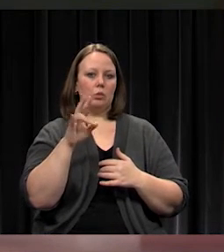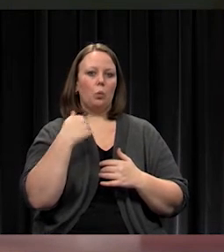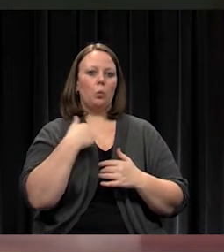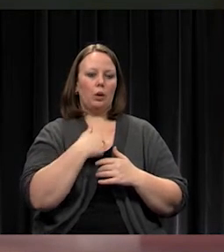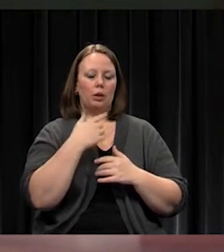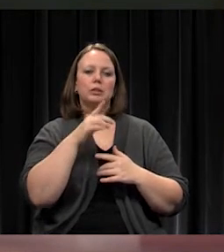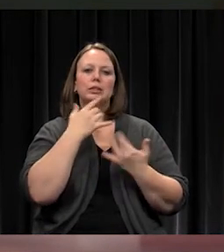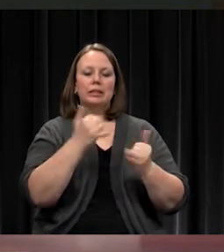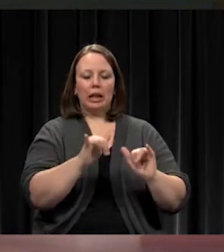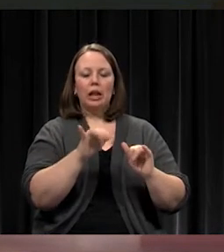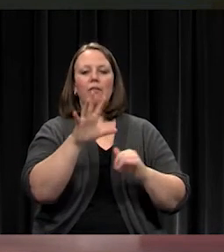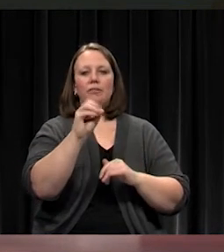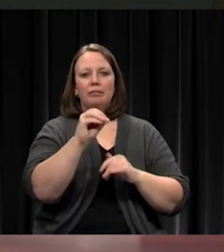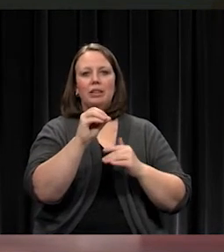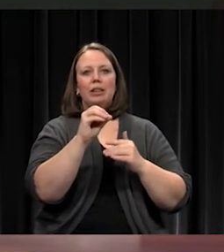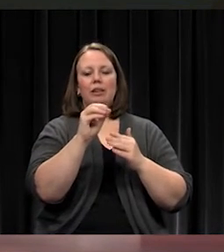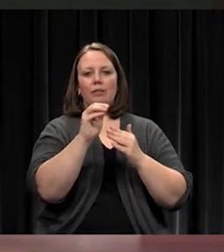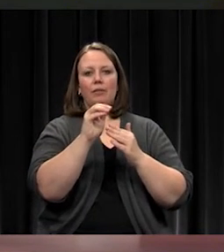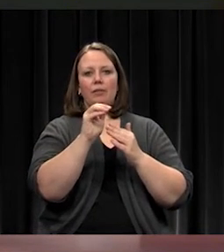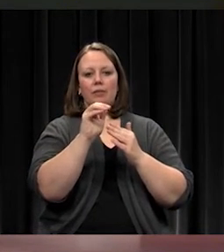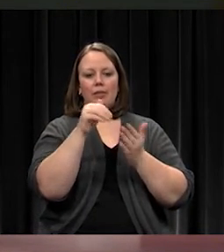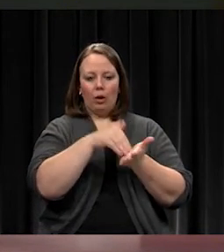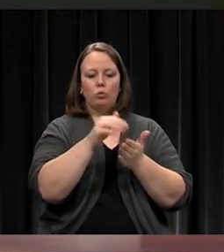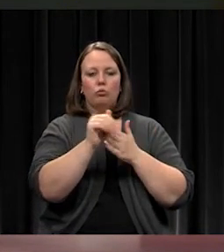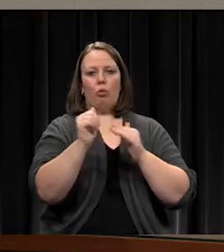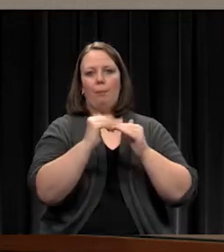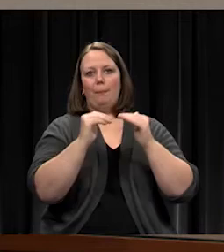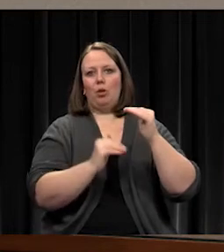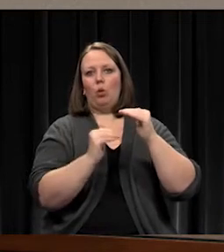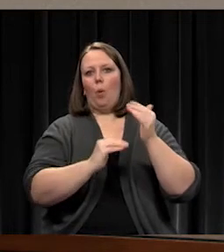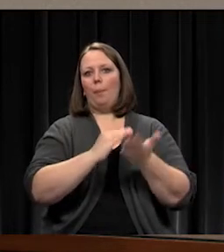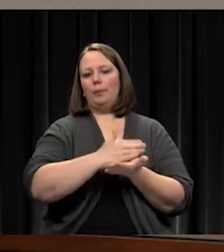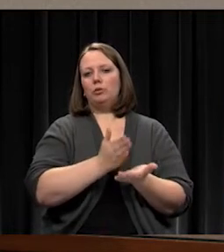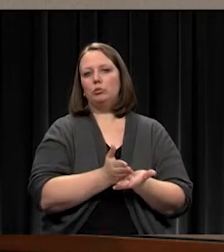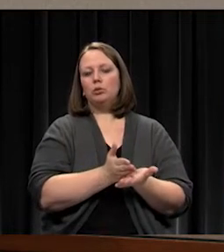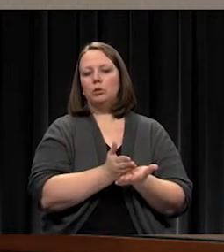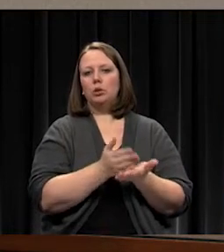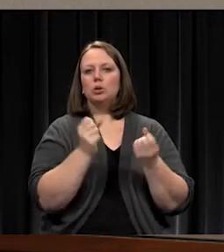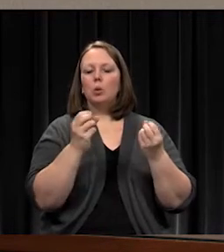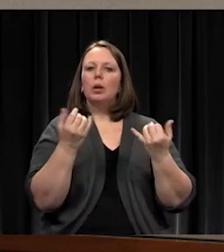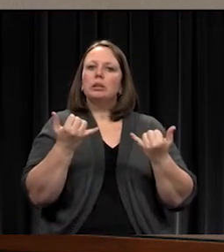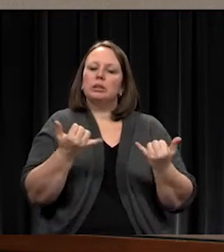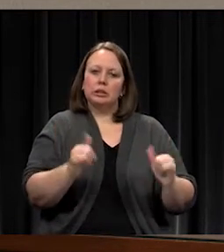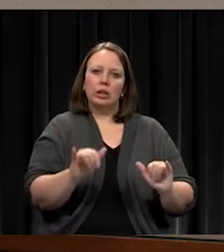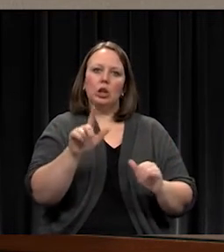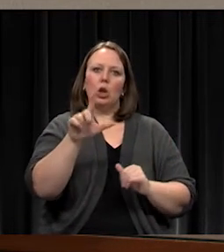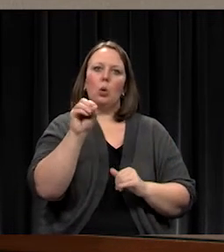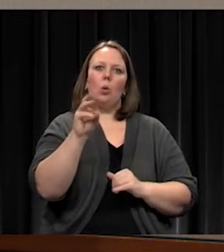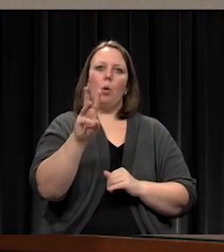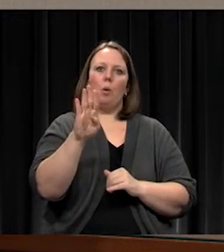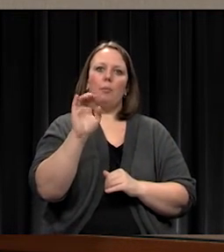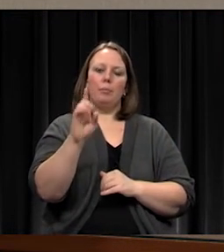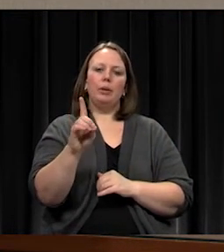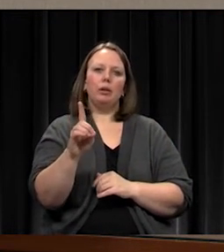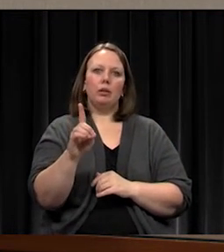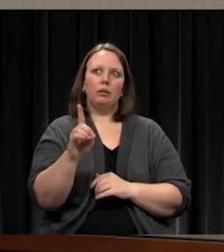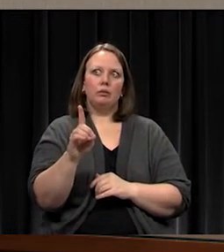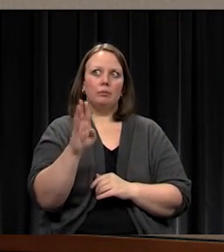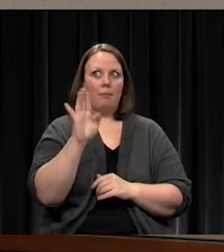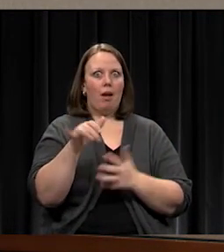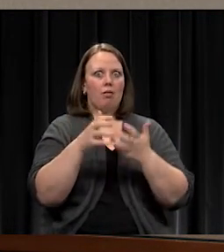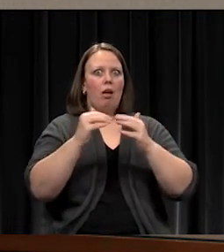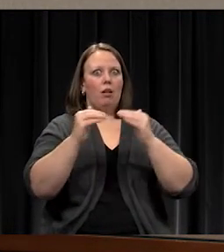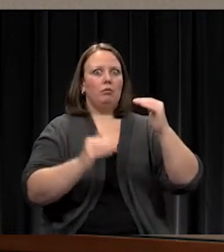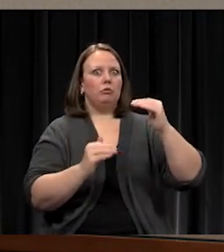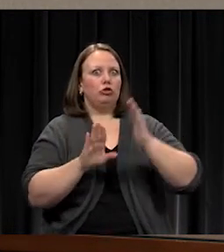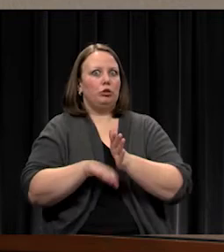to the good. It's still the low bid by a considerable amount. We just now have this sort of extra cost that we need